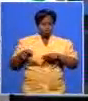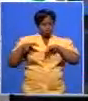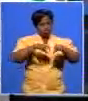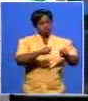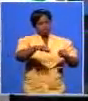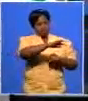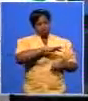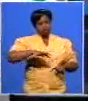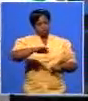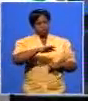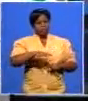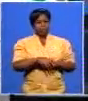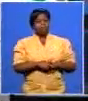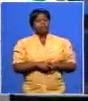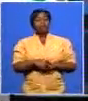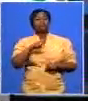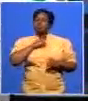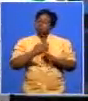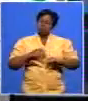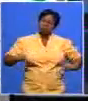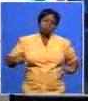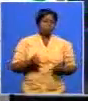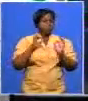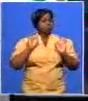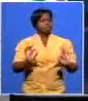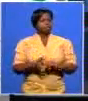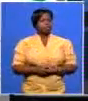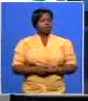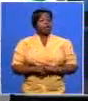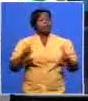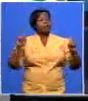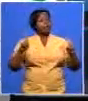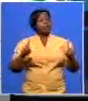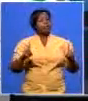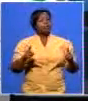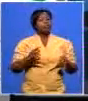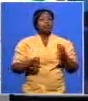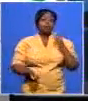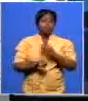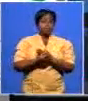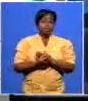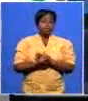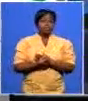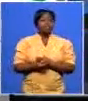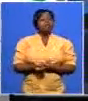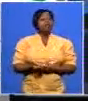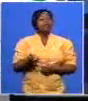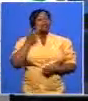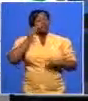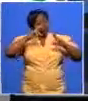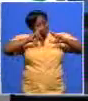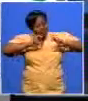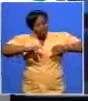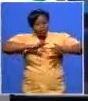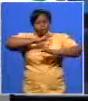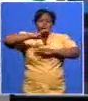done that extremely well but but the reality of the matter is when we do the analysis of all the